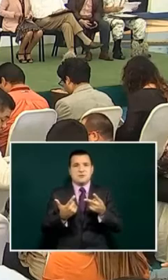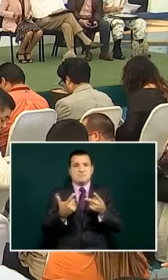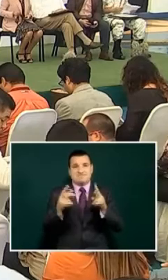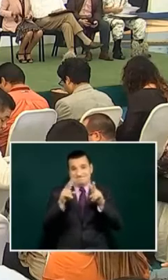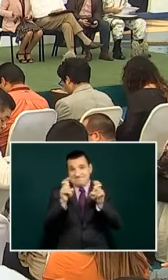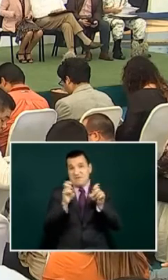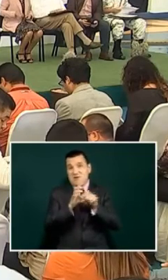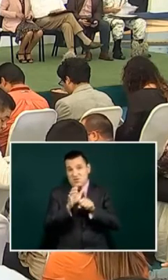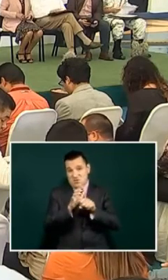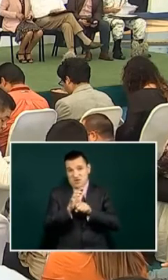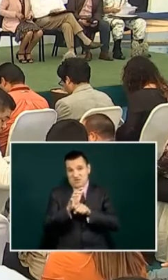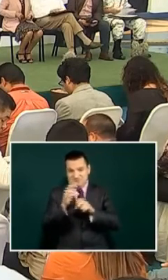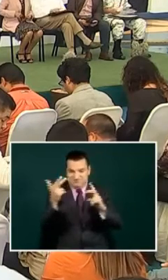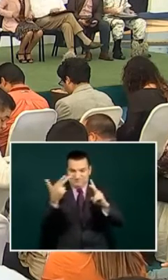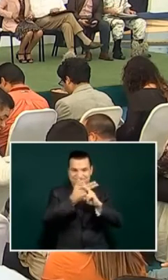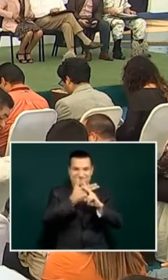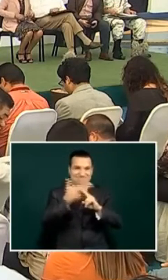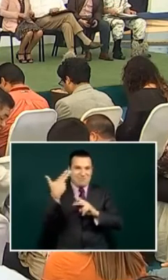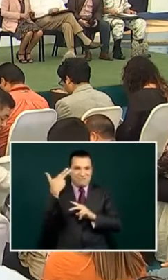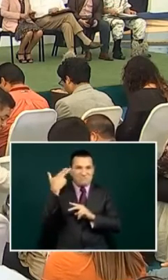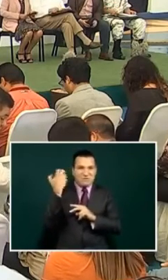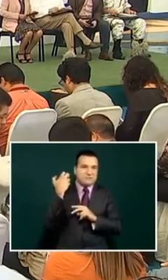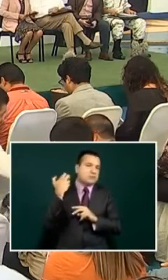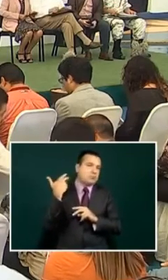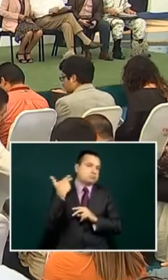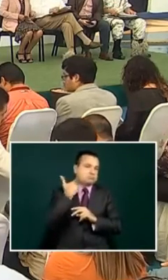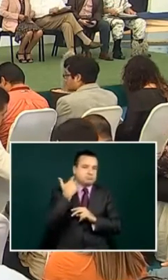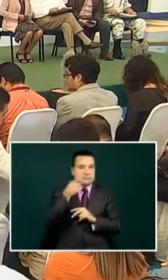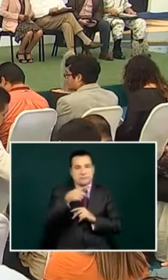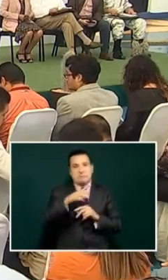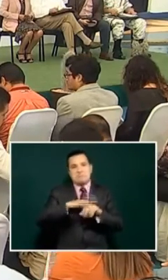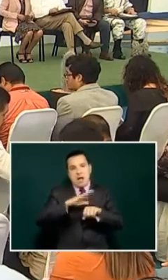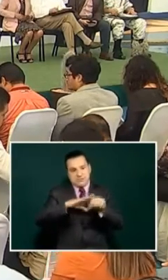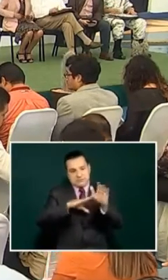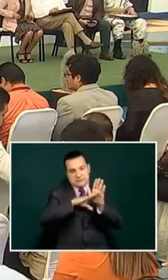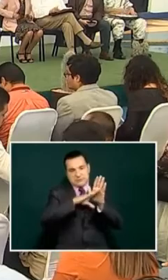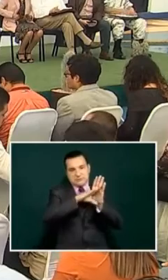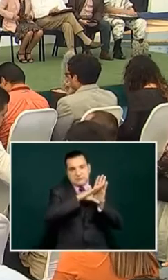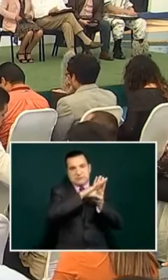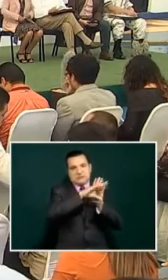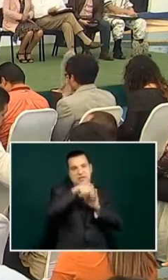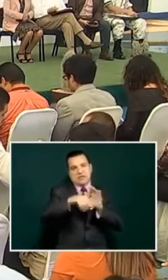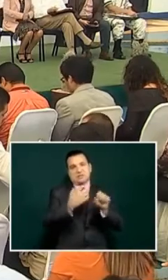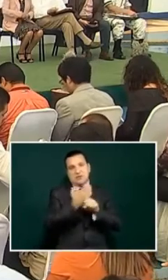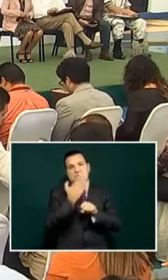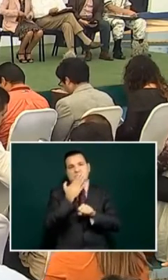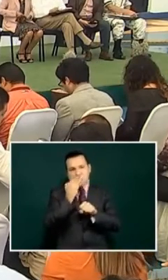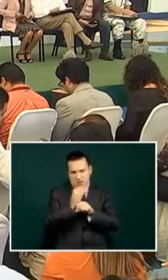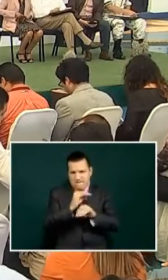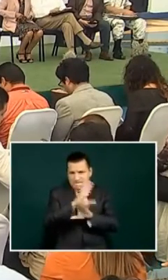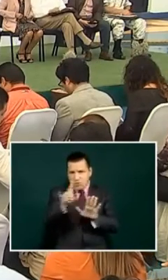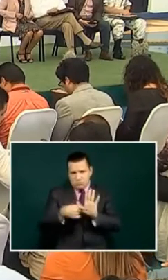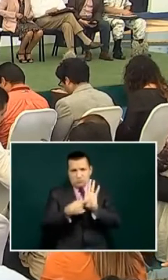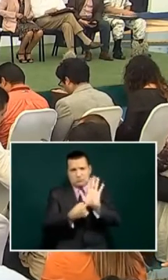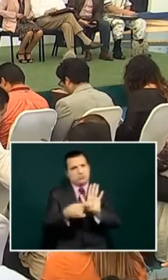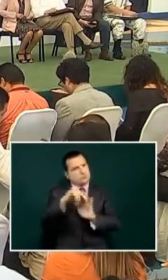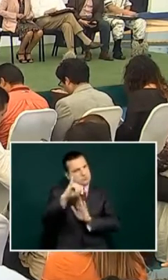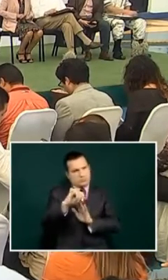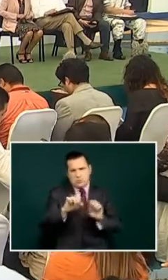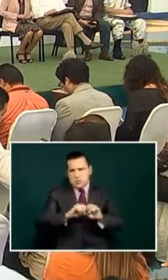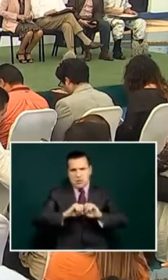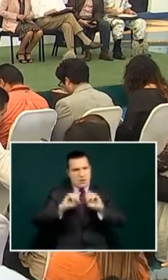and what in particular what has to do with homicides has grown and that's what we've found out